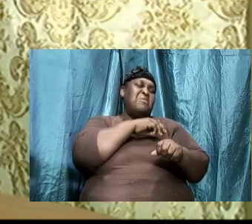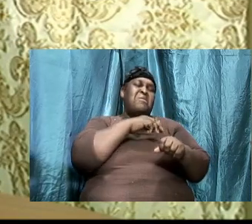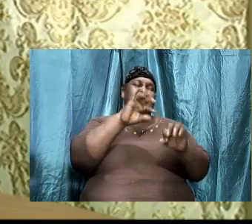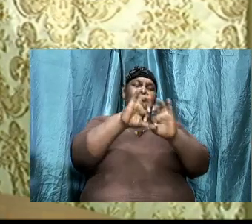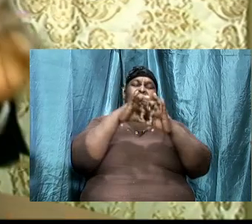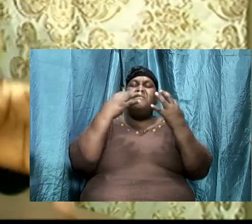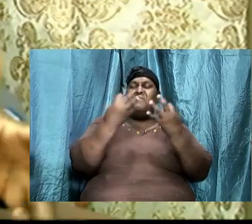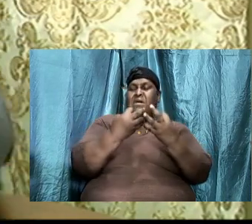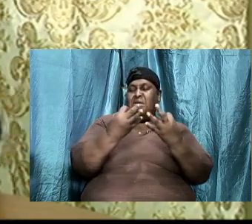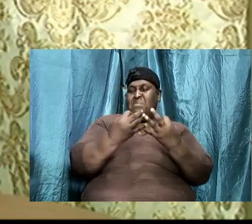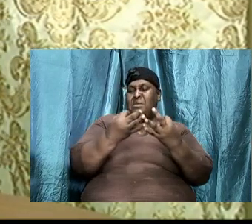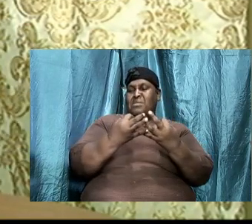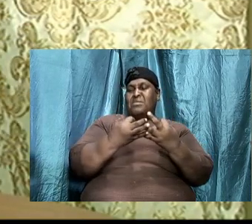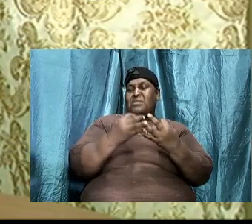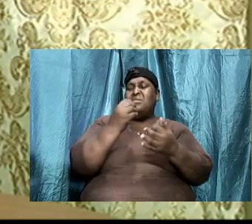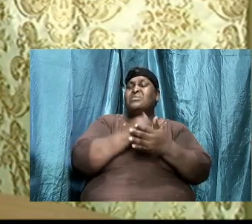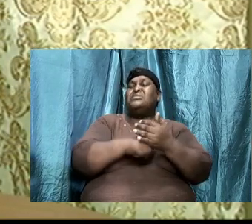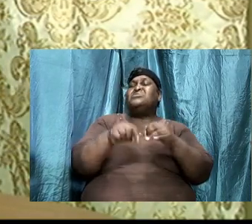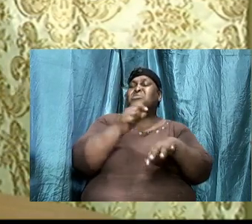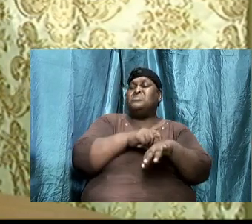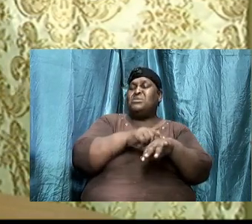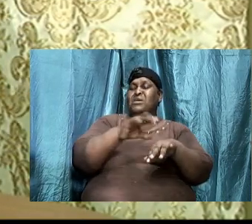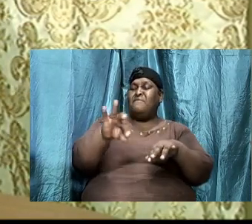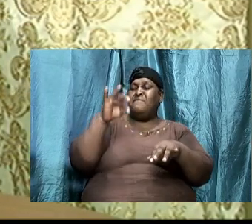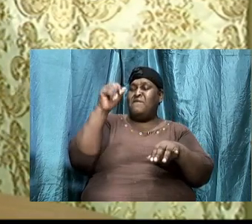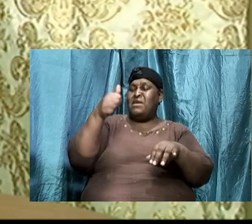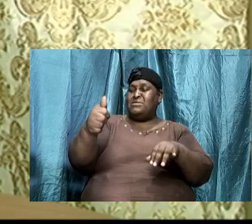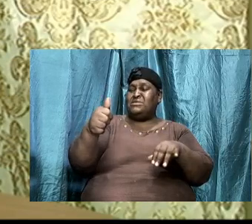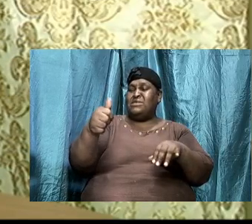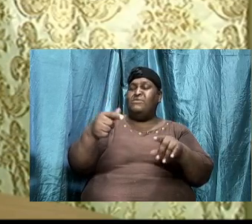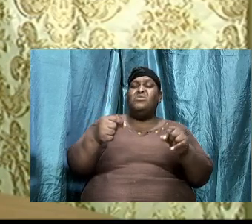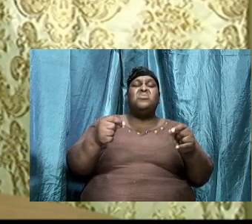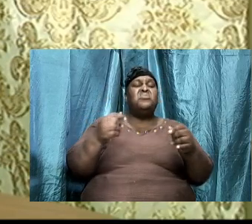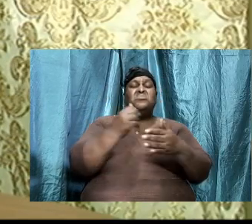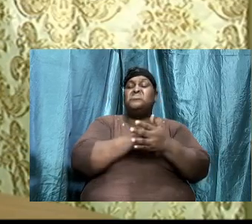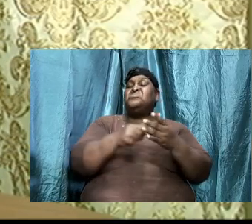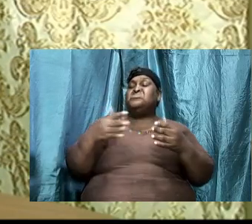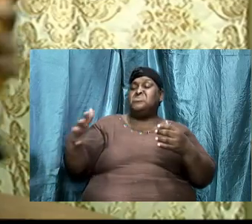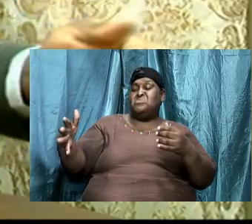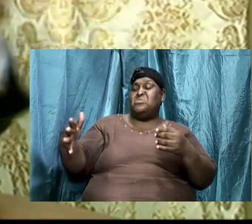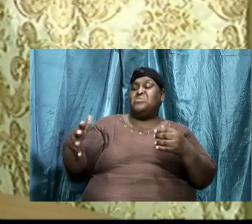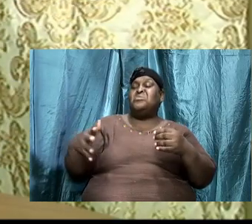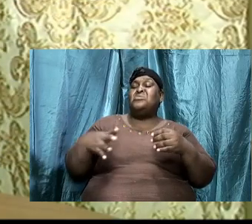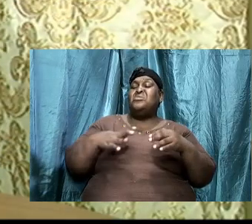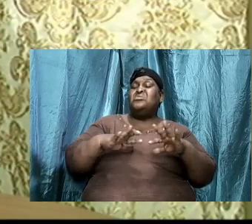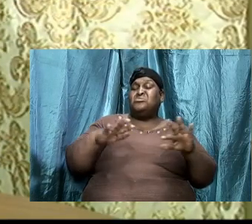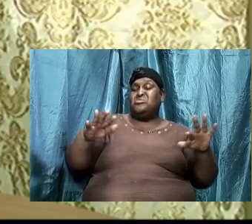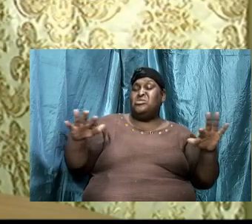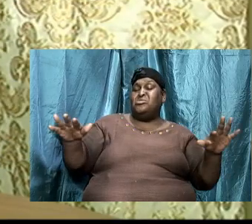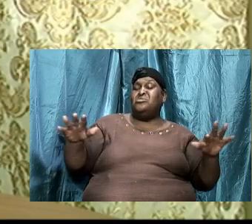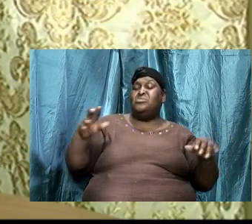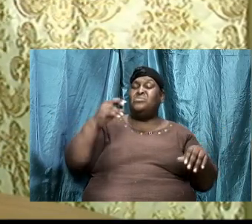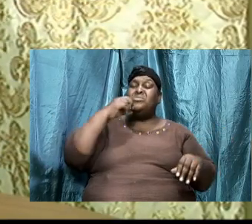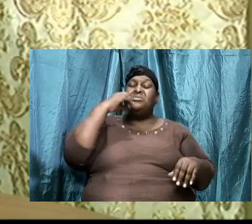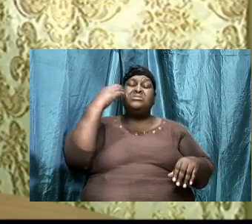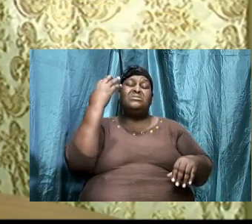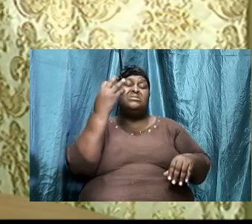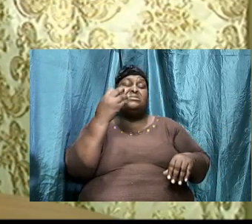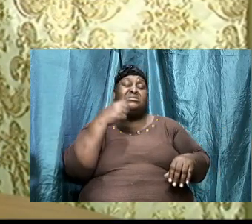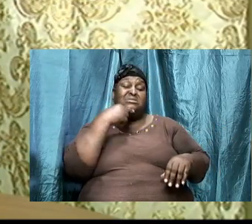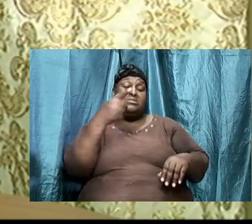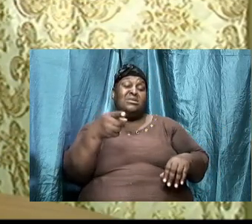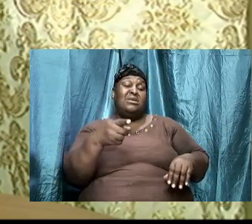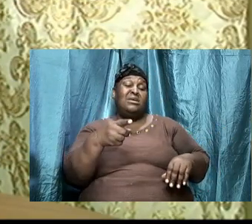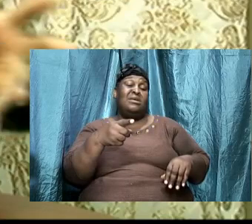You know, sometimes you might find yourself doing something and they say, daddy, it's Bible reading time. Mommy, it's Bible reading time. And sometimes,